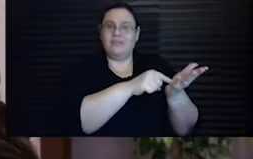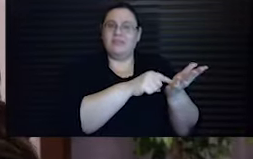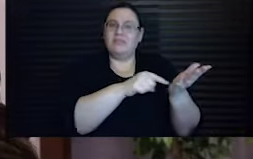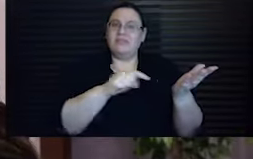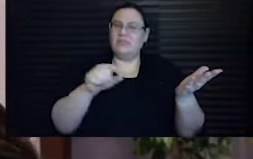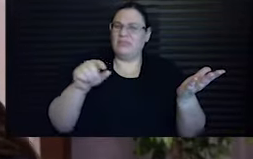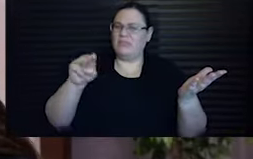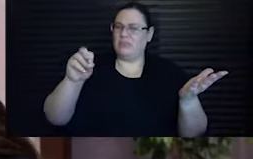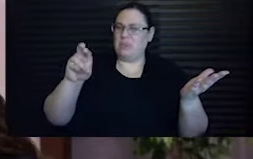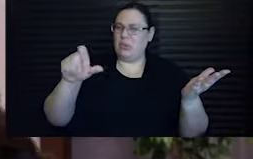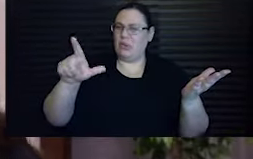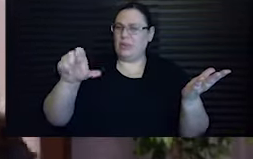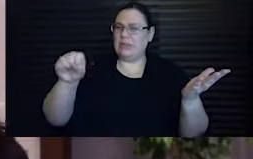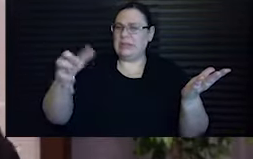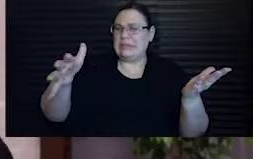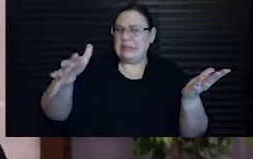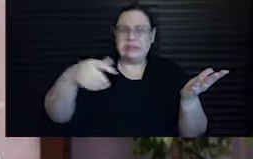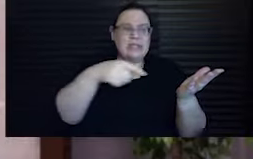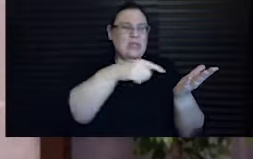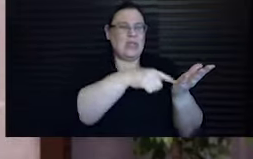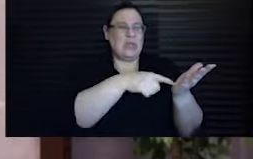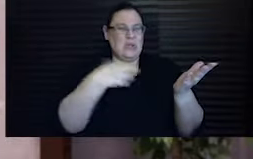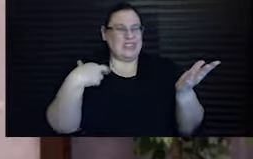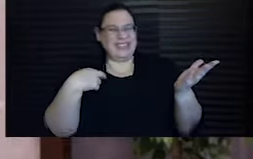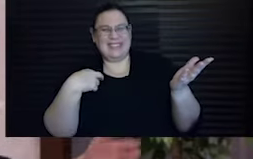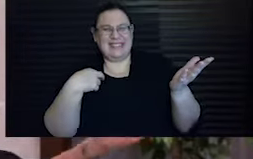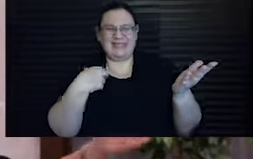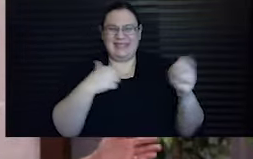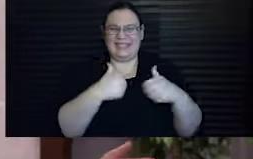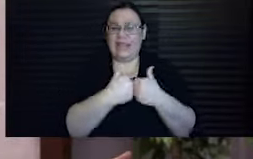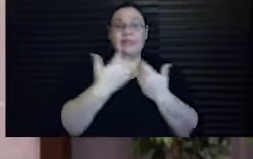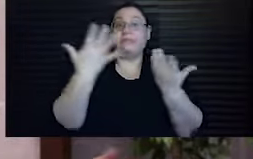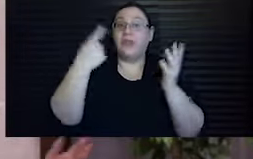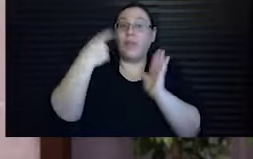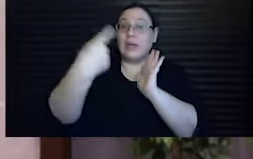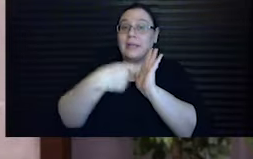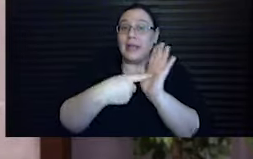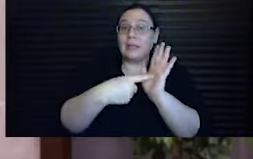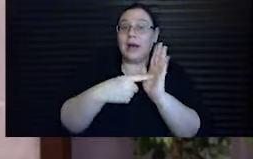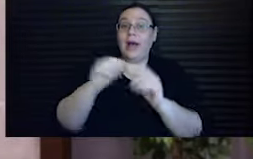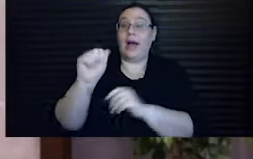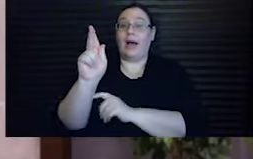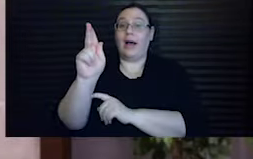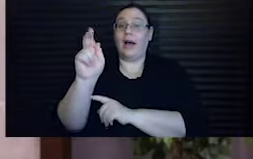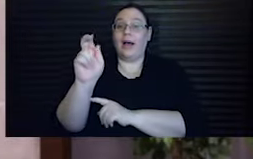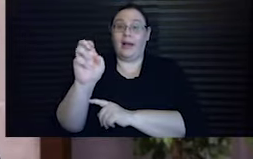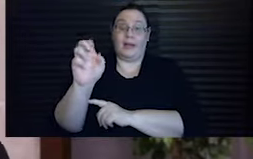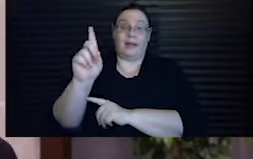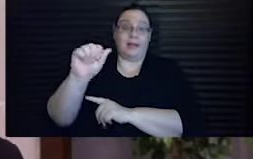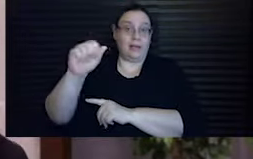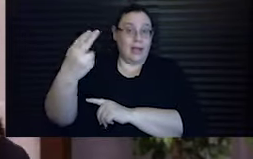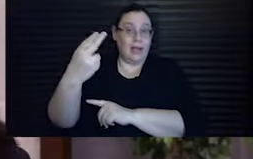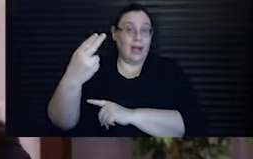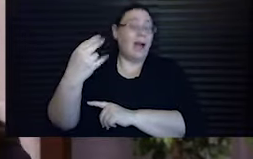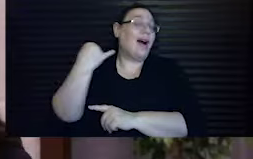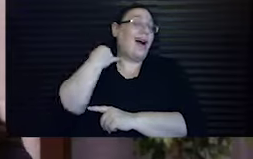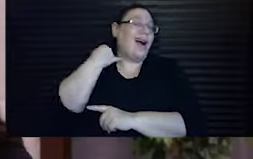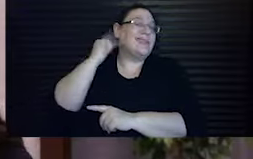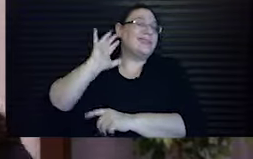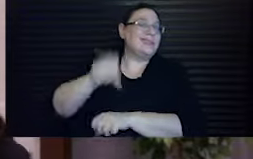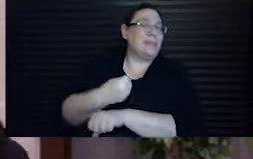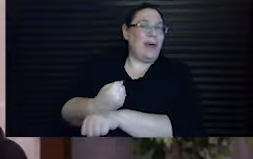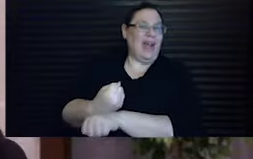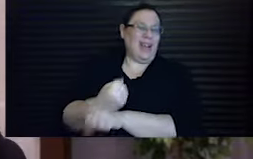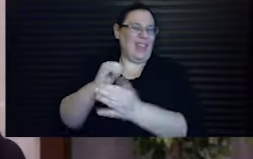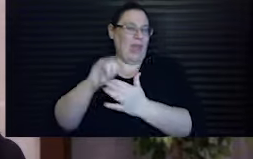morally problematic or theologically challenging. So think, for example, of the Akedah, the story of the binding of Isaac, which we